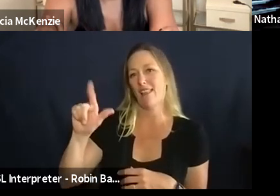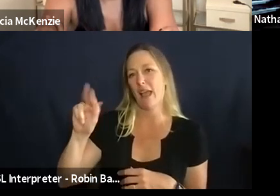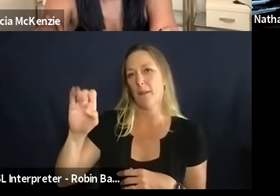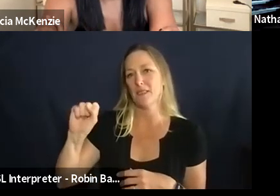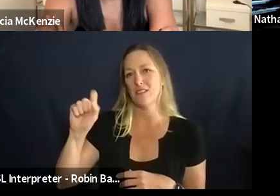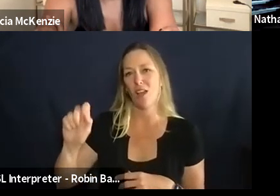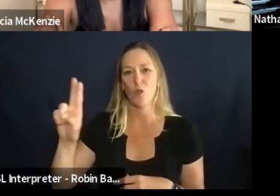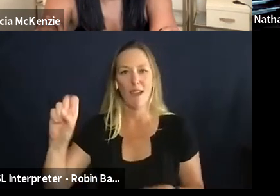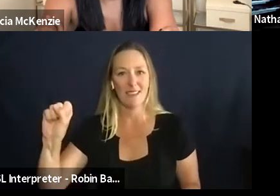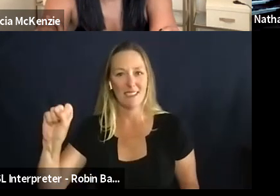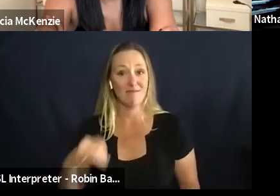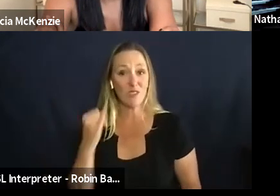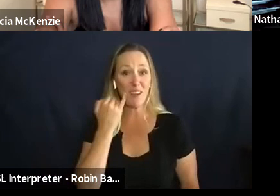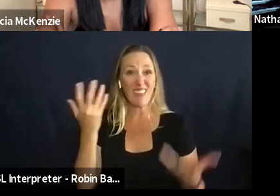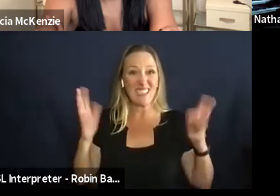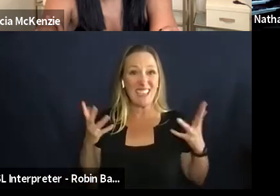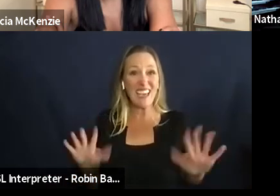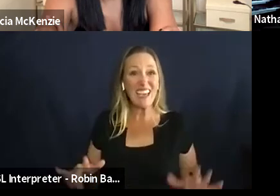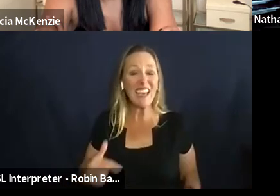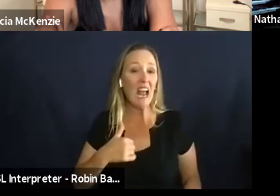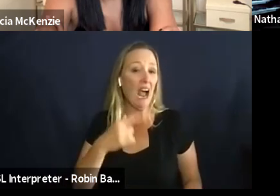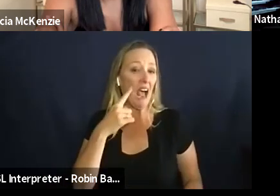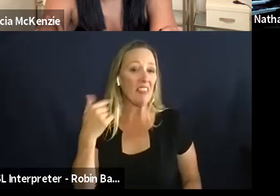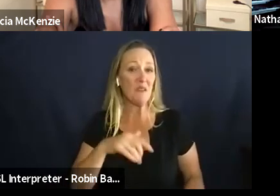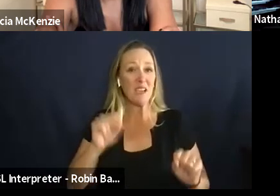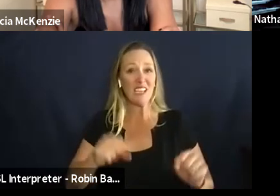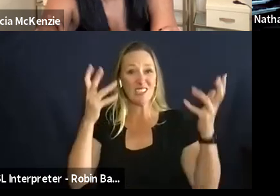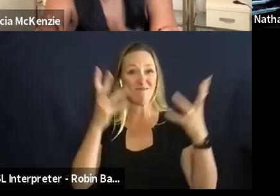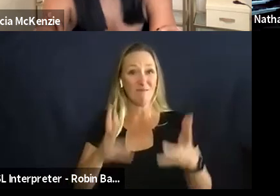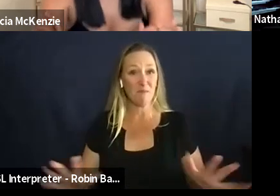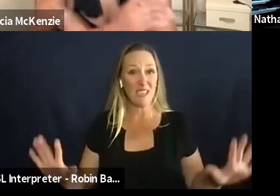that if there's nothing else i think we uh we can wrap it up